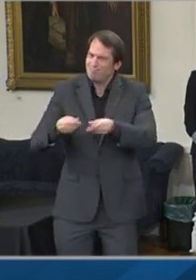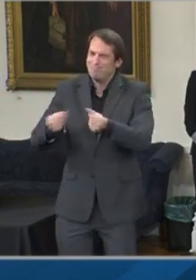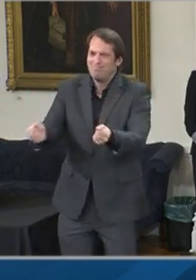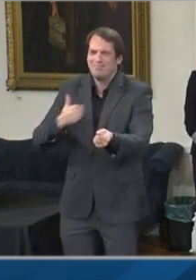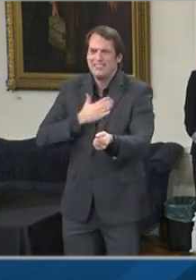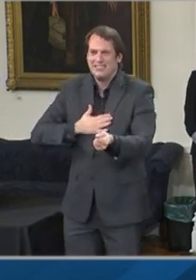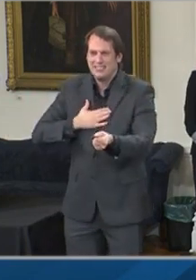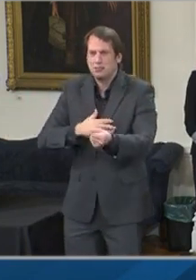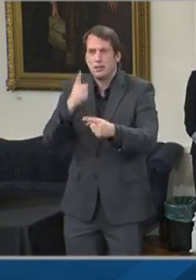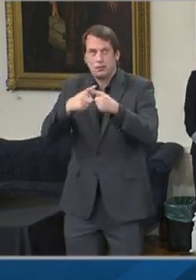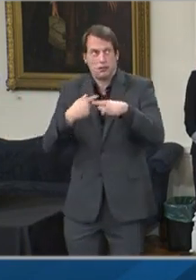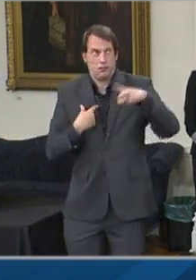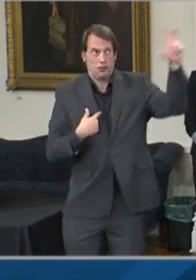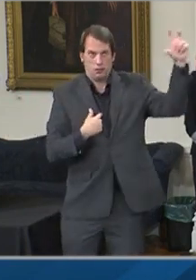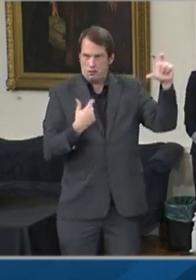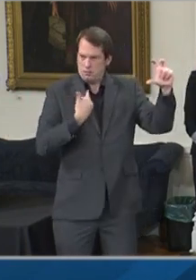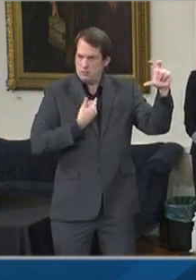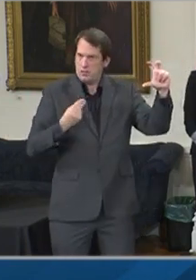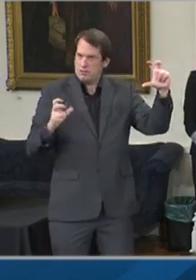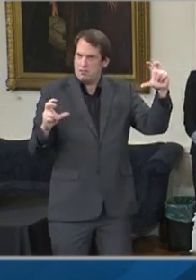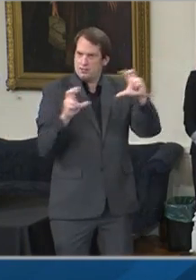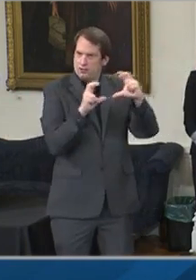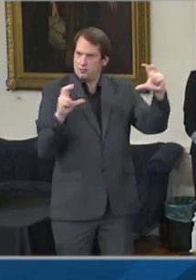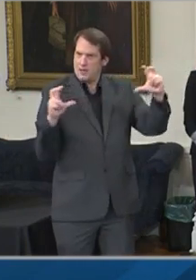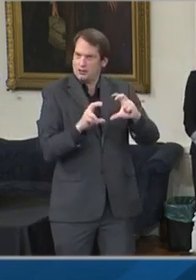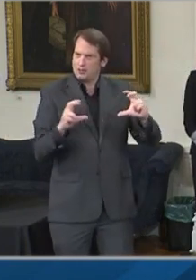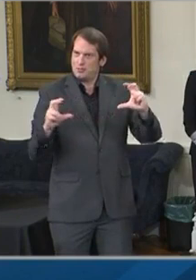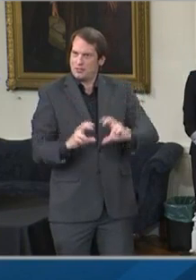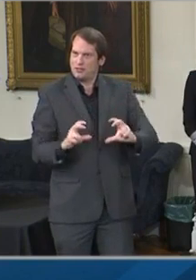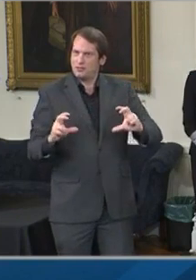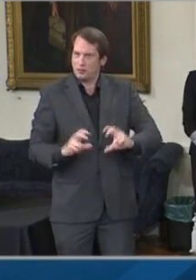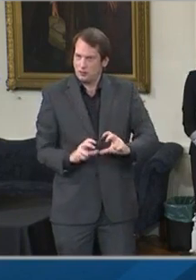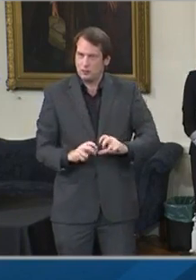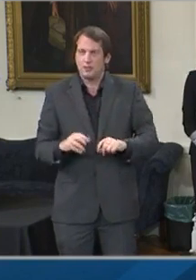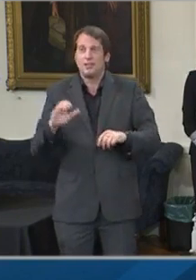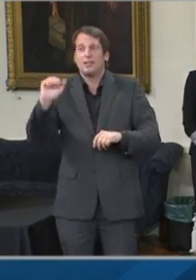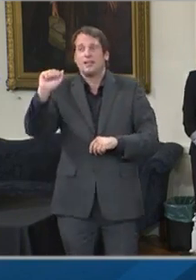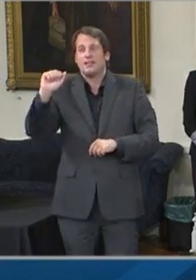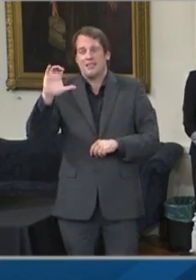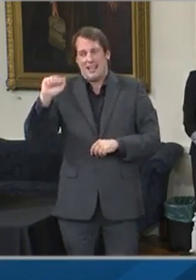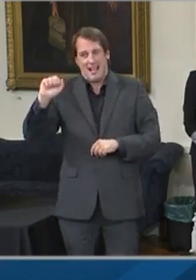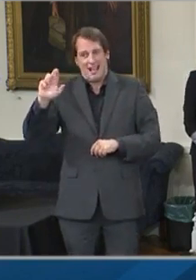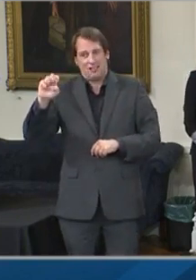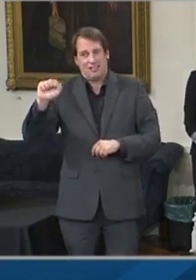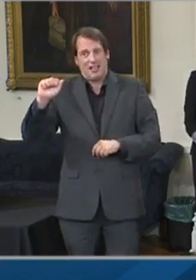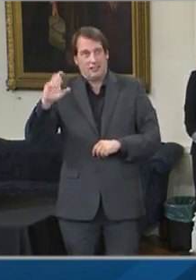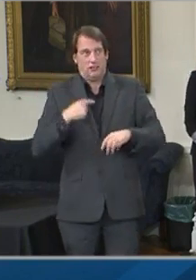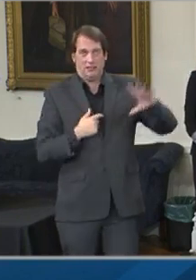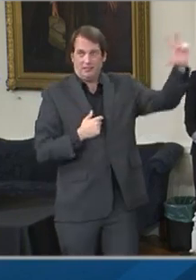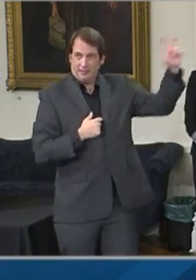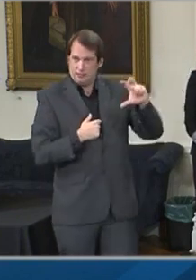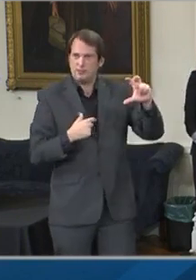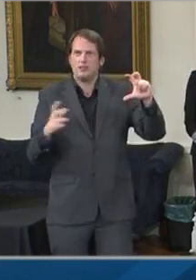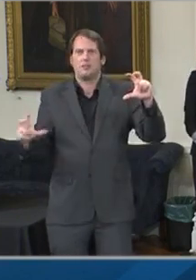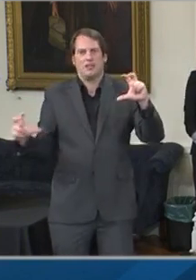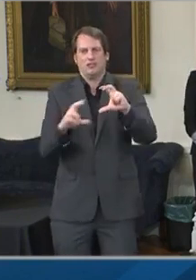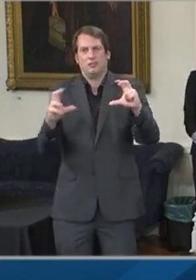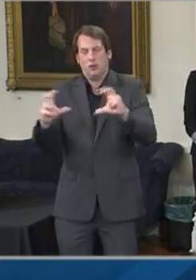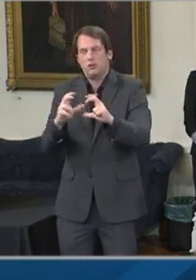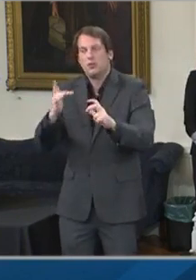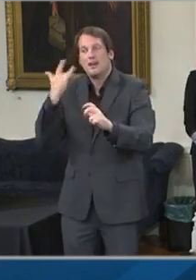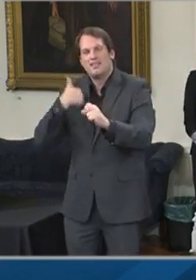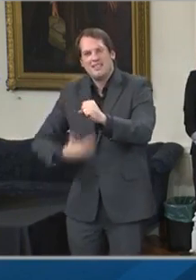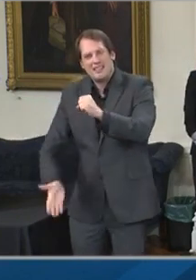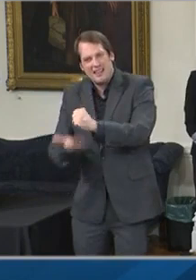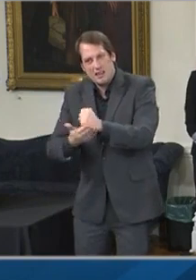by utilizing some of their remaining CARES Act funding and to help us quickly push it out into our